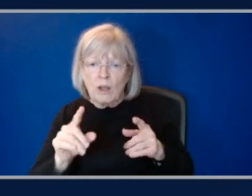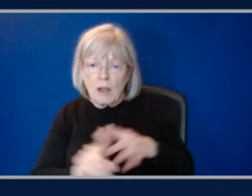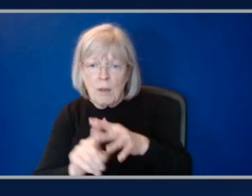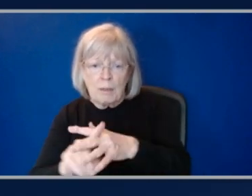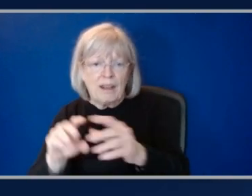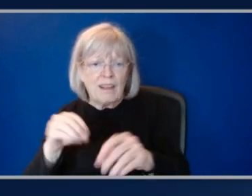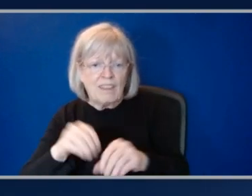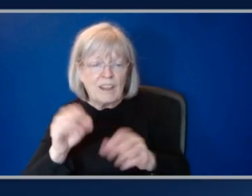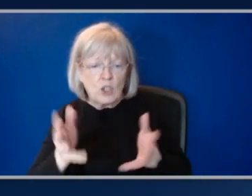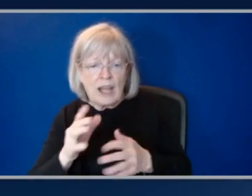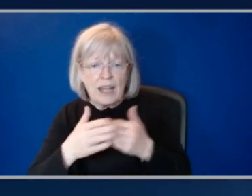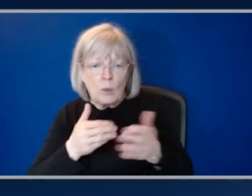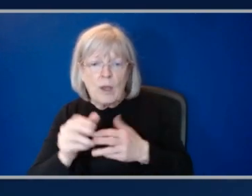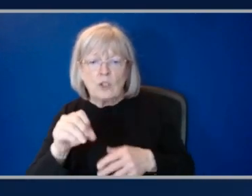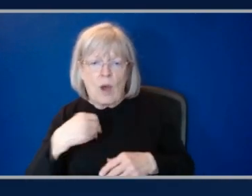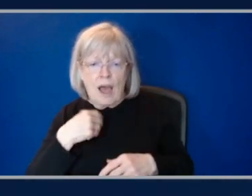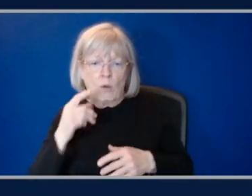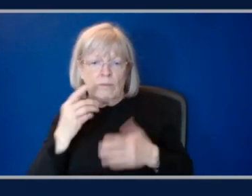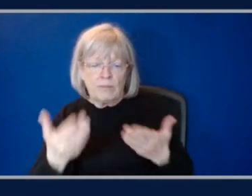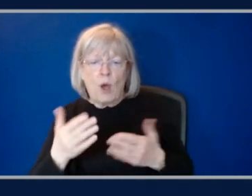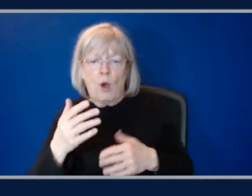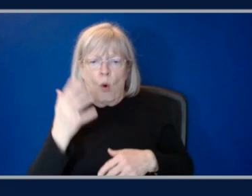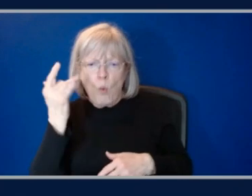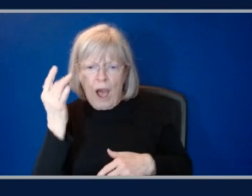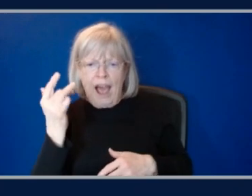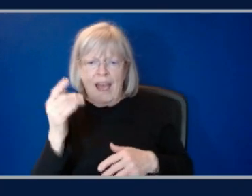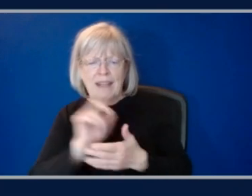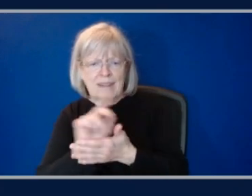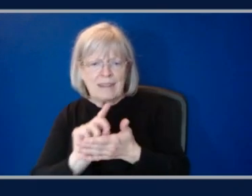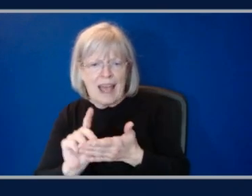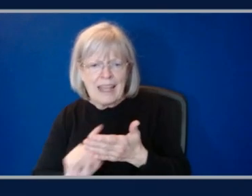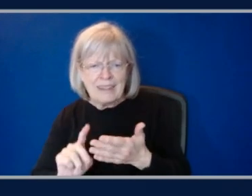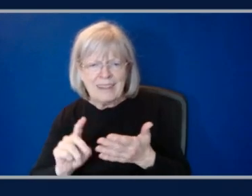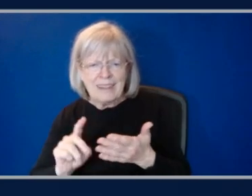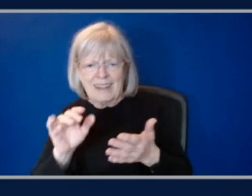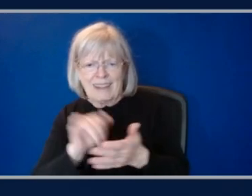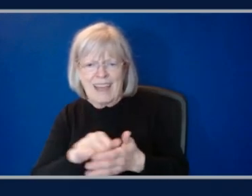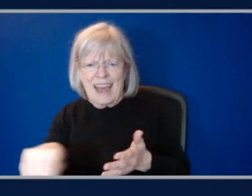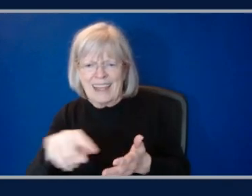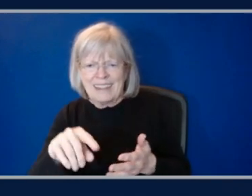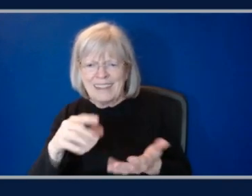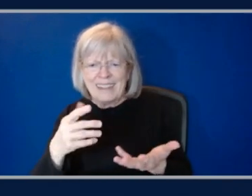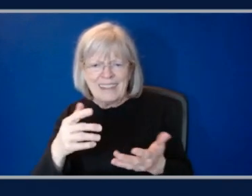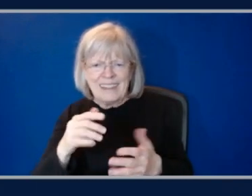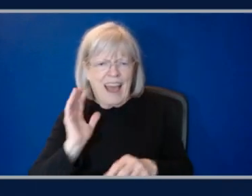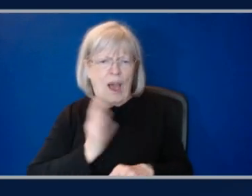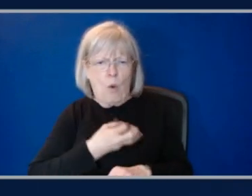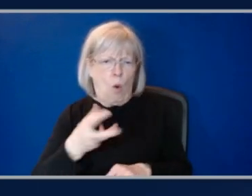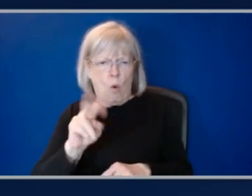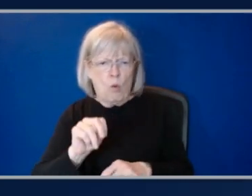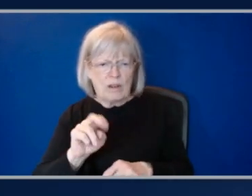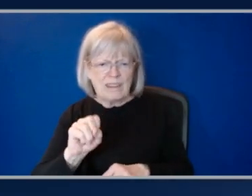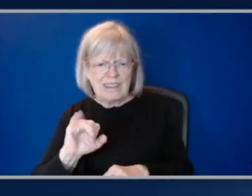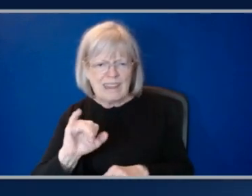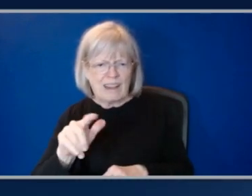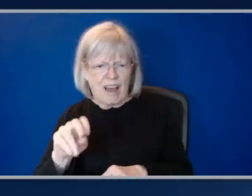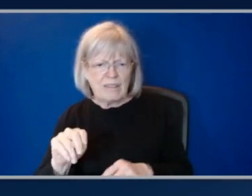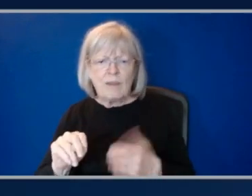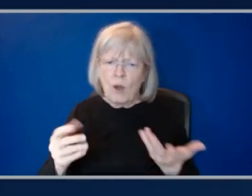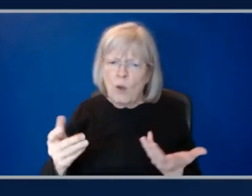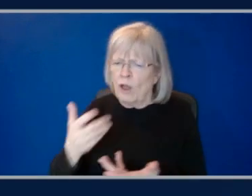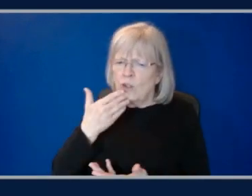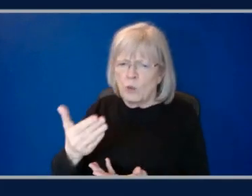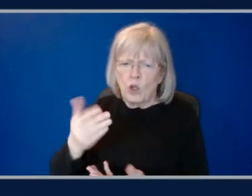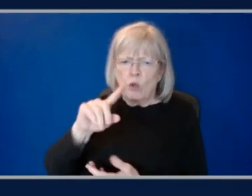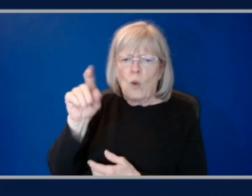partners always ask us. Why design our own silicon? Yeah. No, it is really a great question. And I think, you know, one of the things